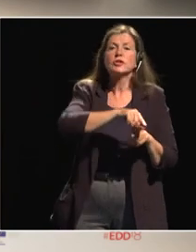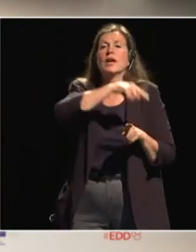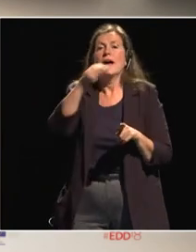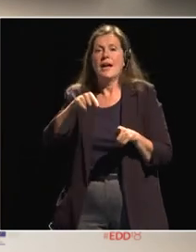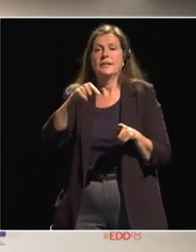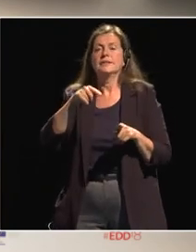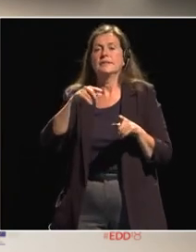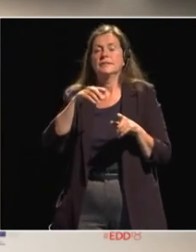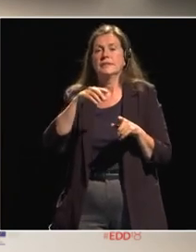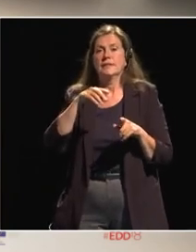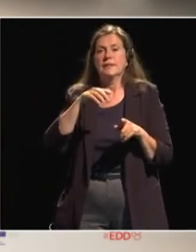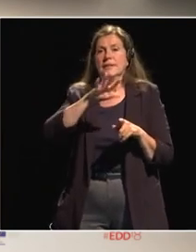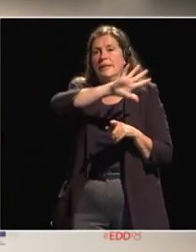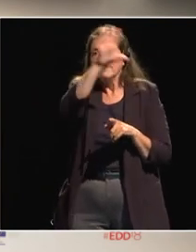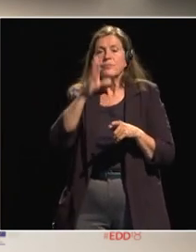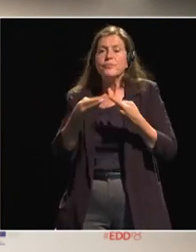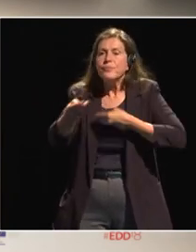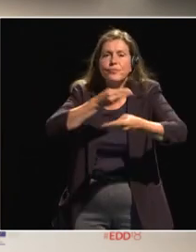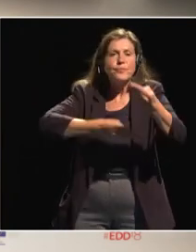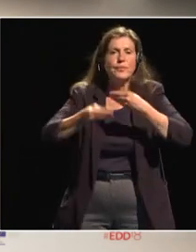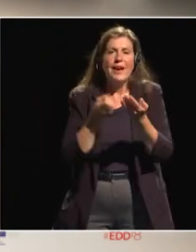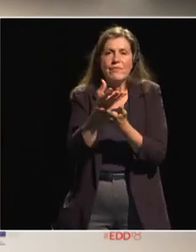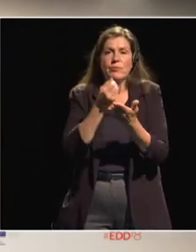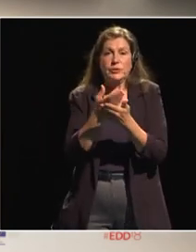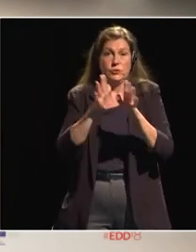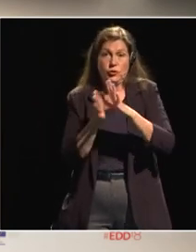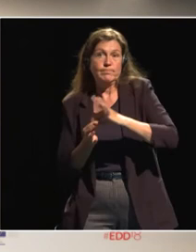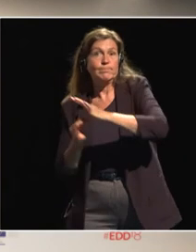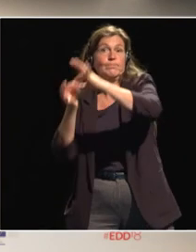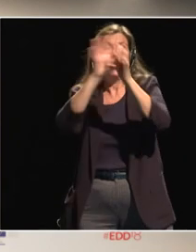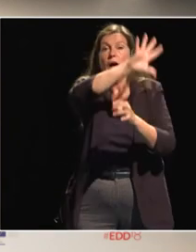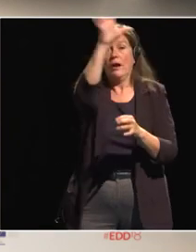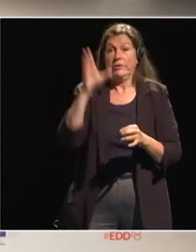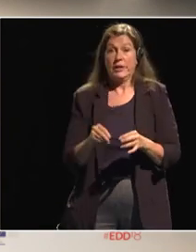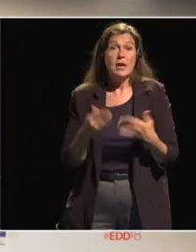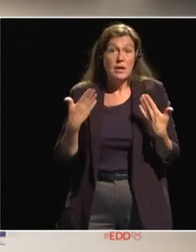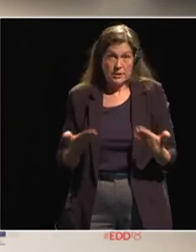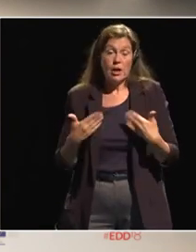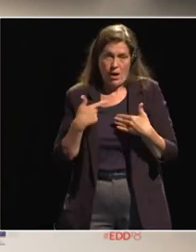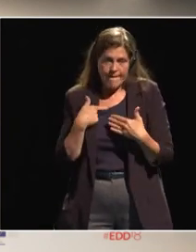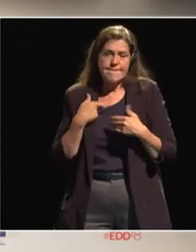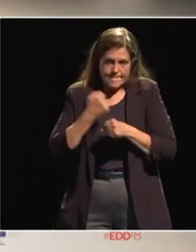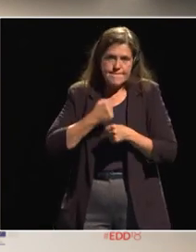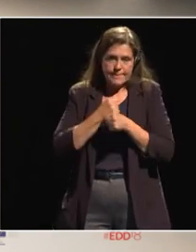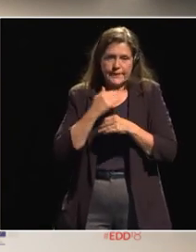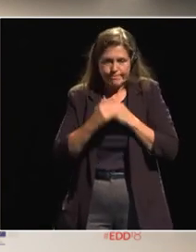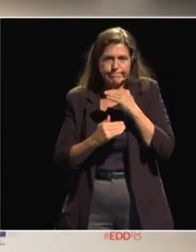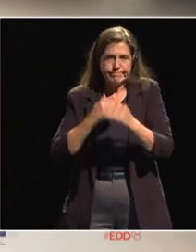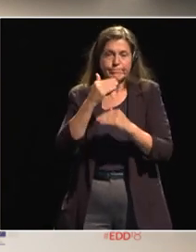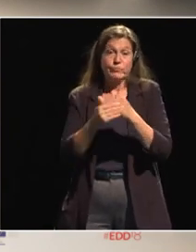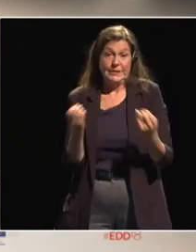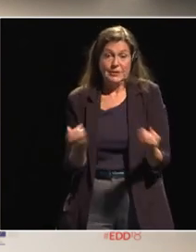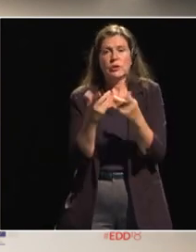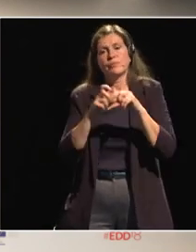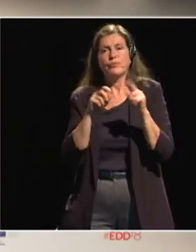integration inform exchange information in the african union we're already